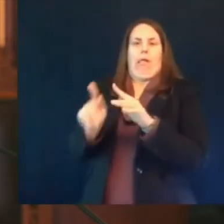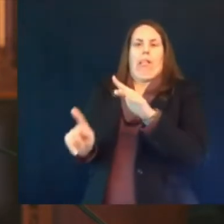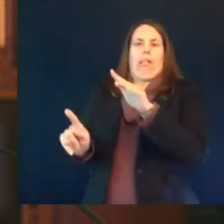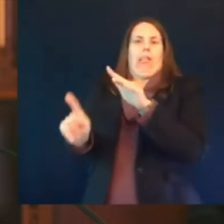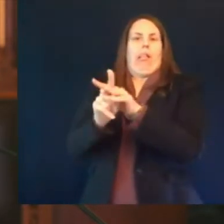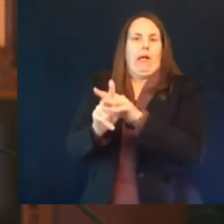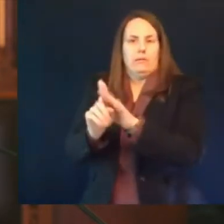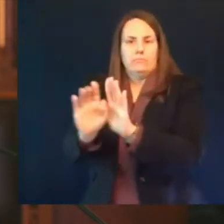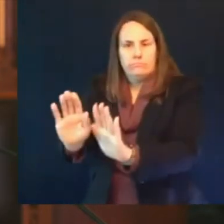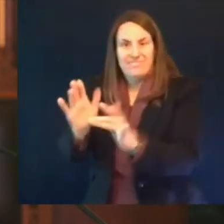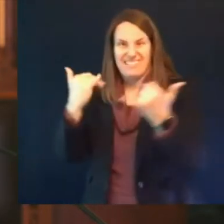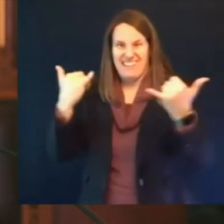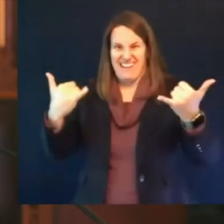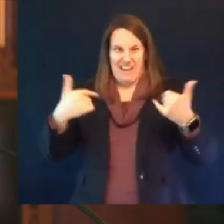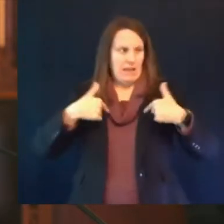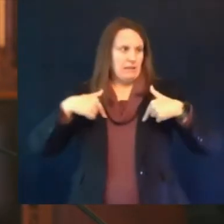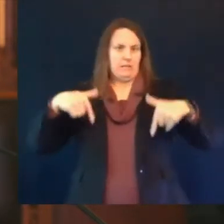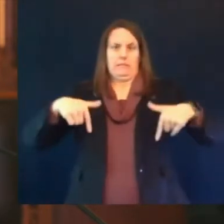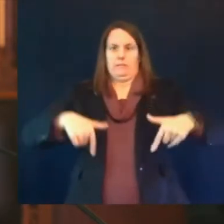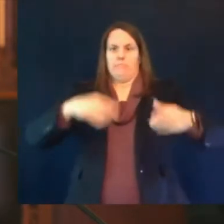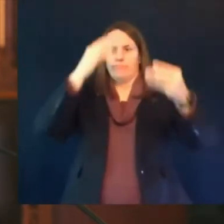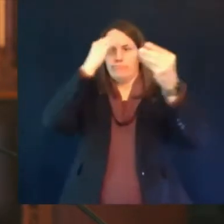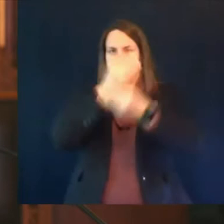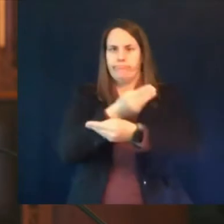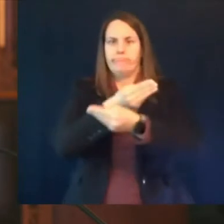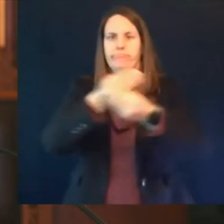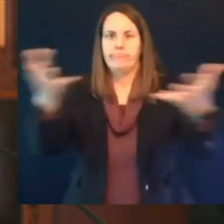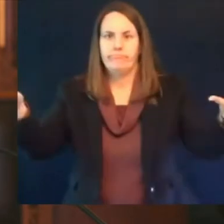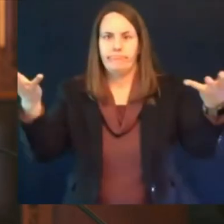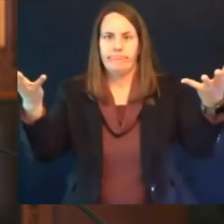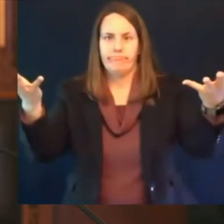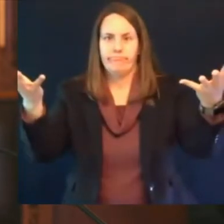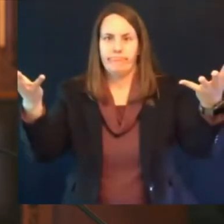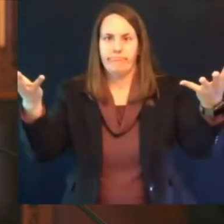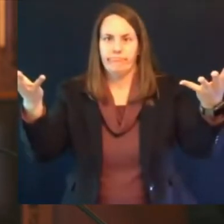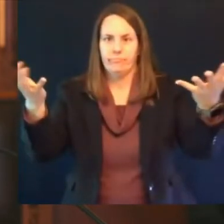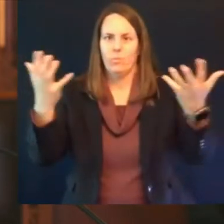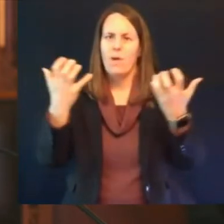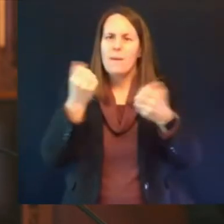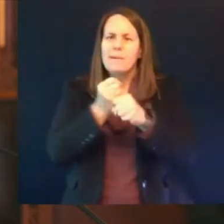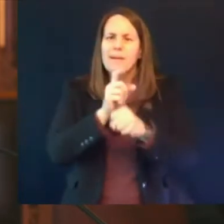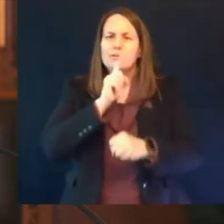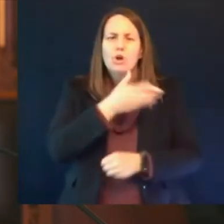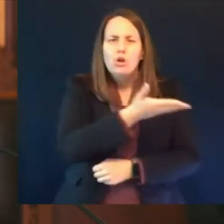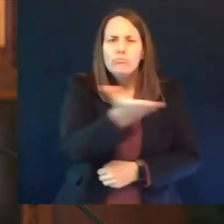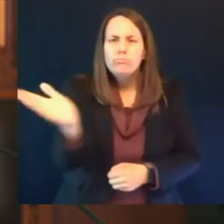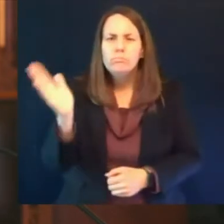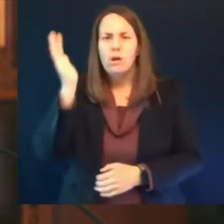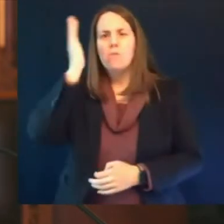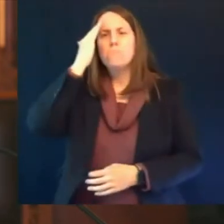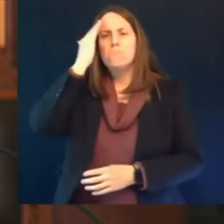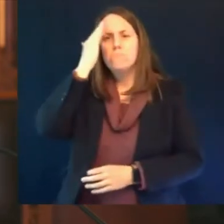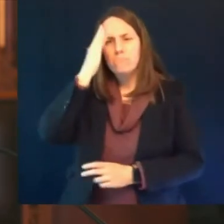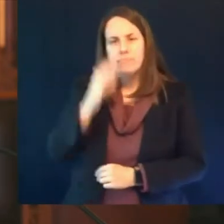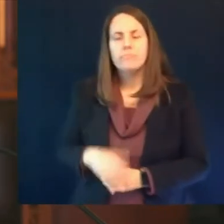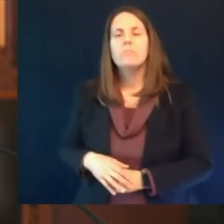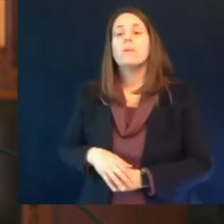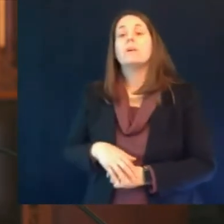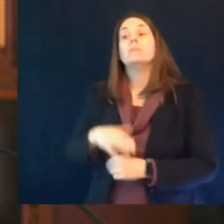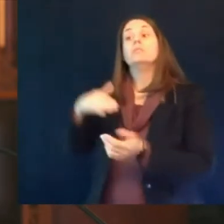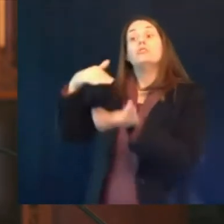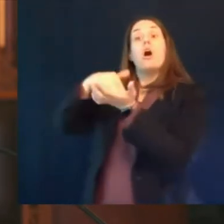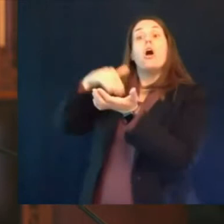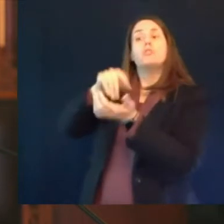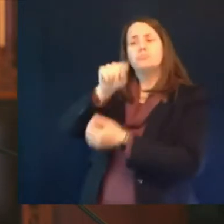out to their patients and provide them with further information and that's just really good patient care you know if